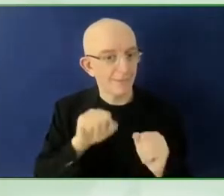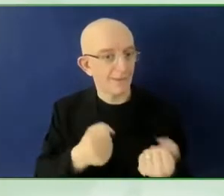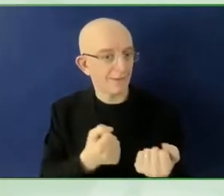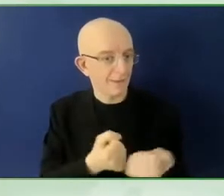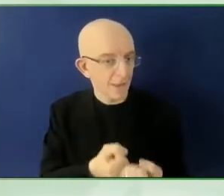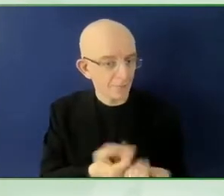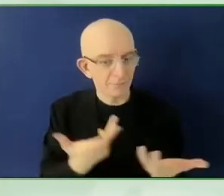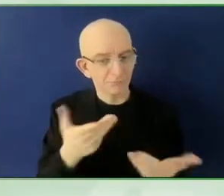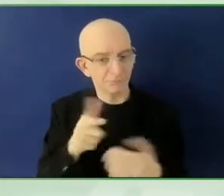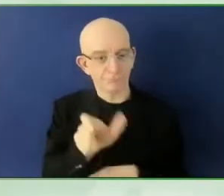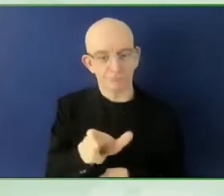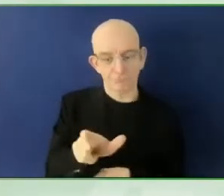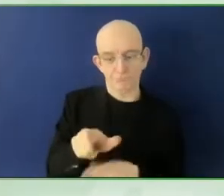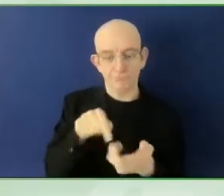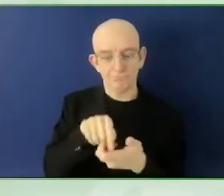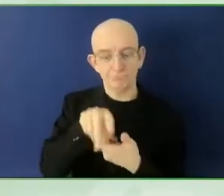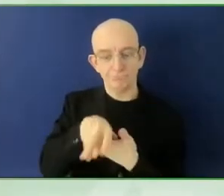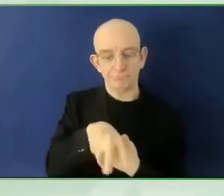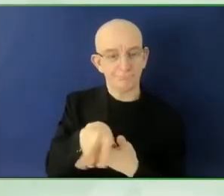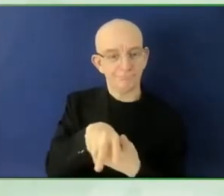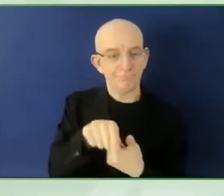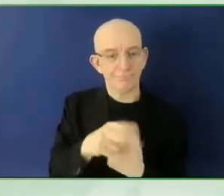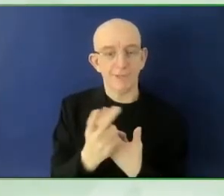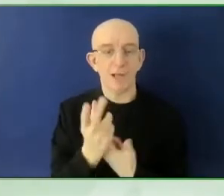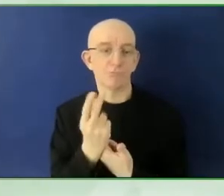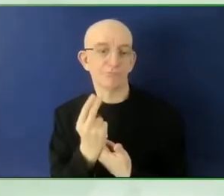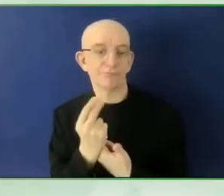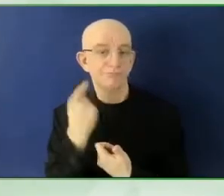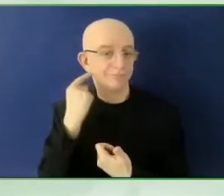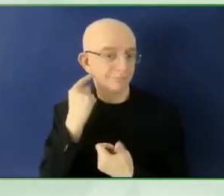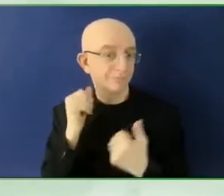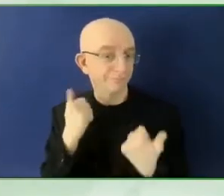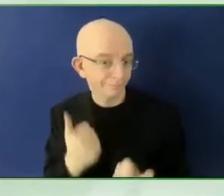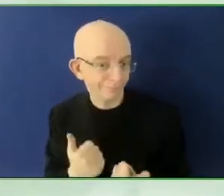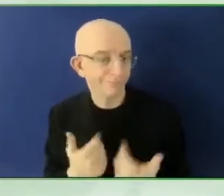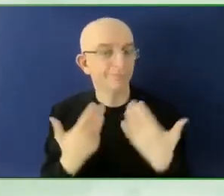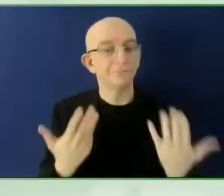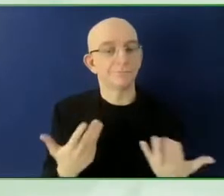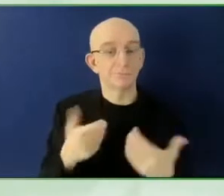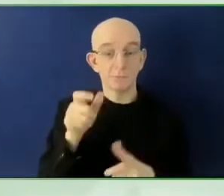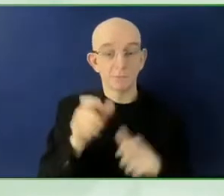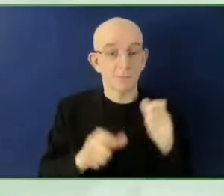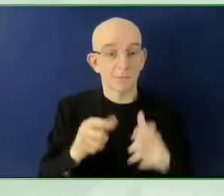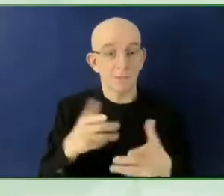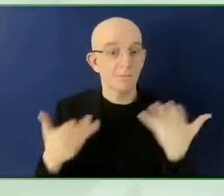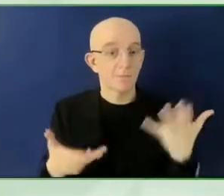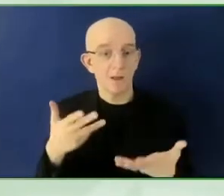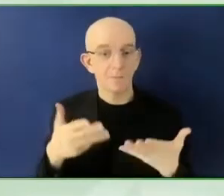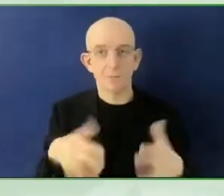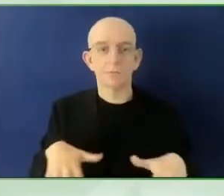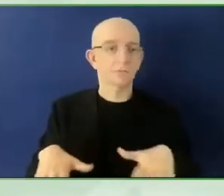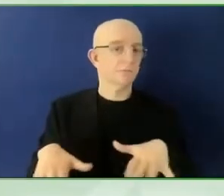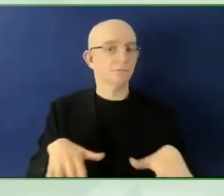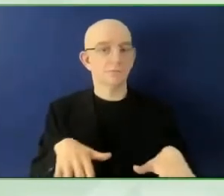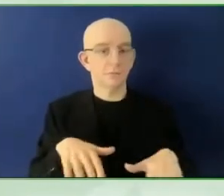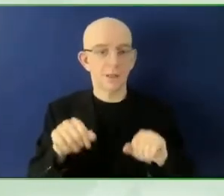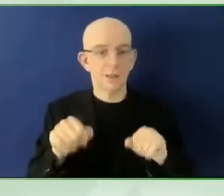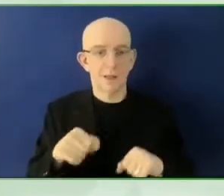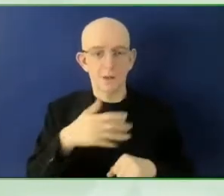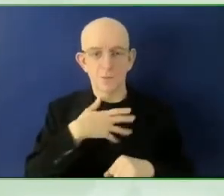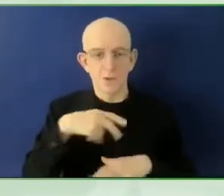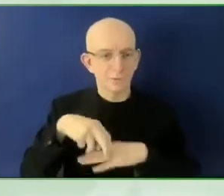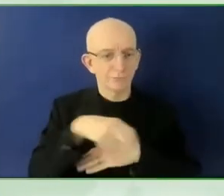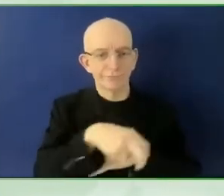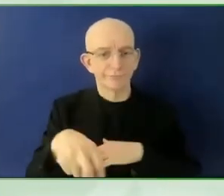tests privately without having to, you know, potentially share a life-changing result too